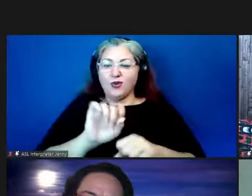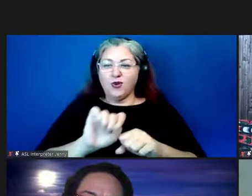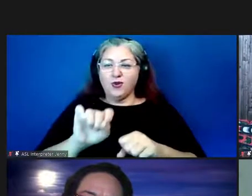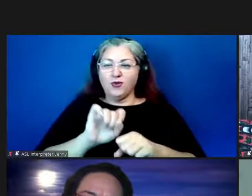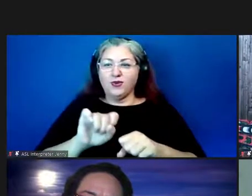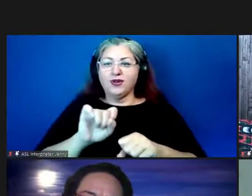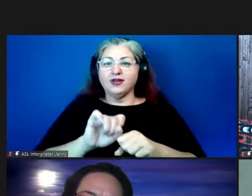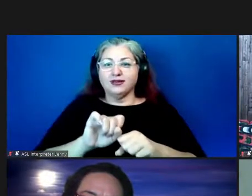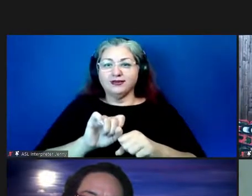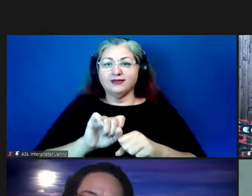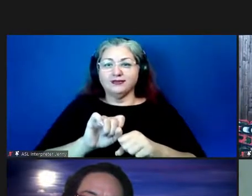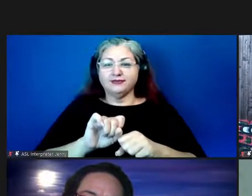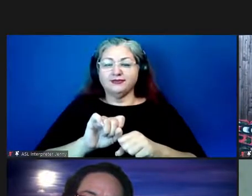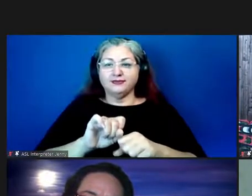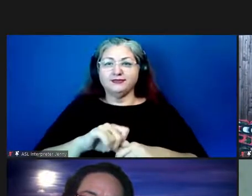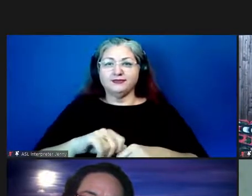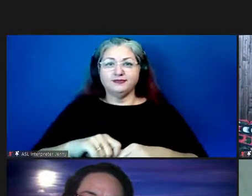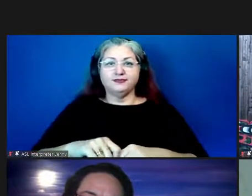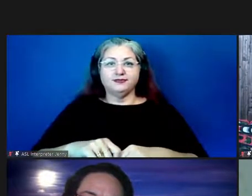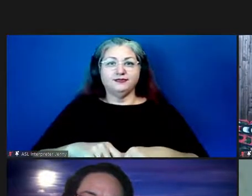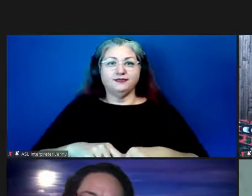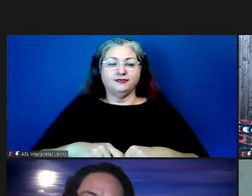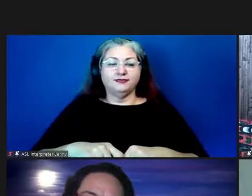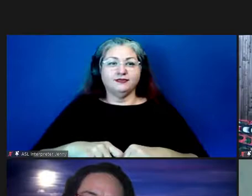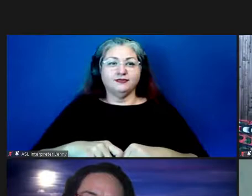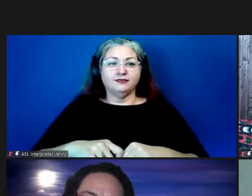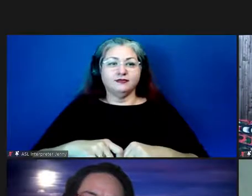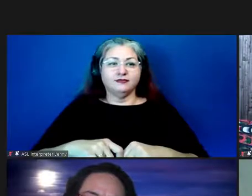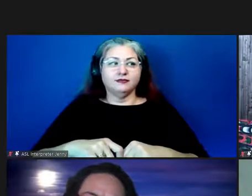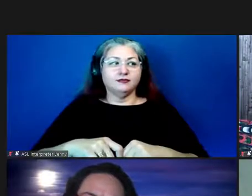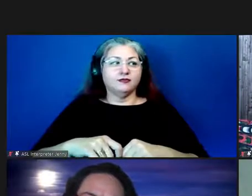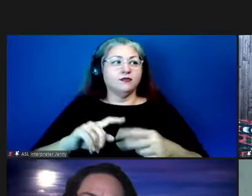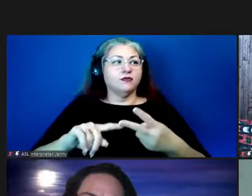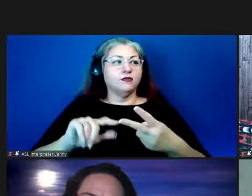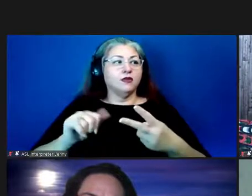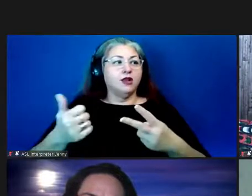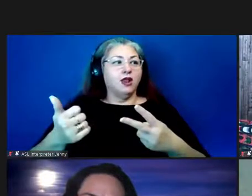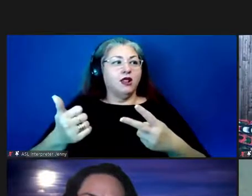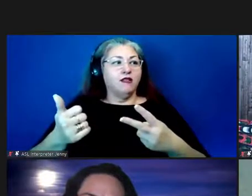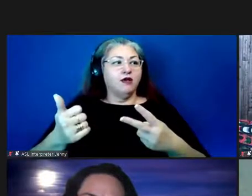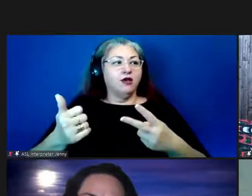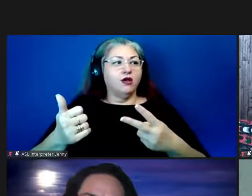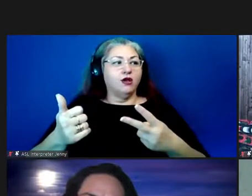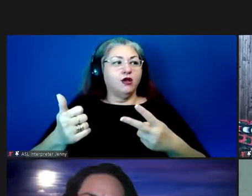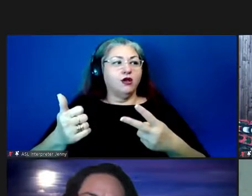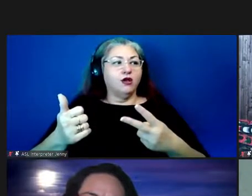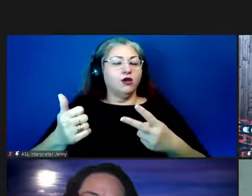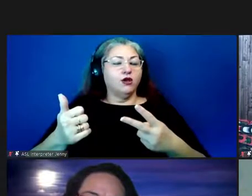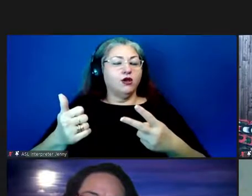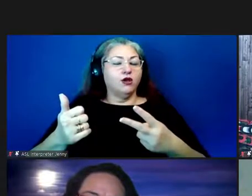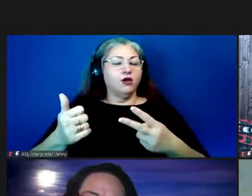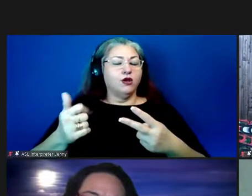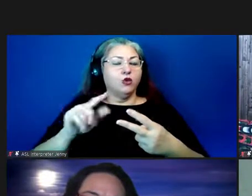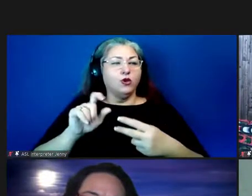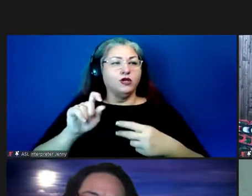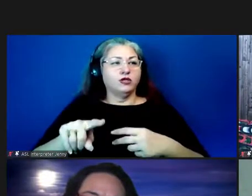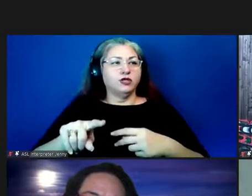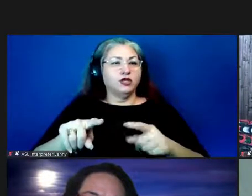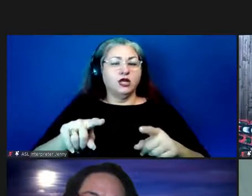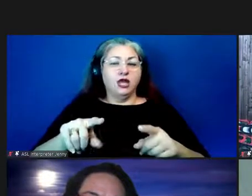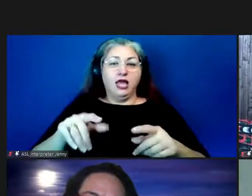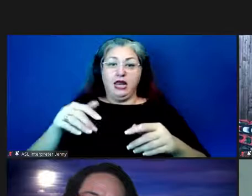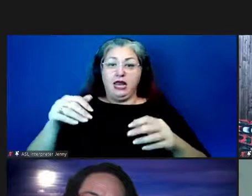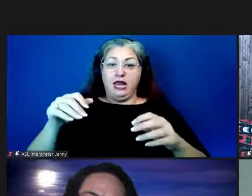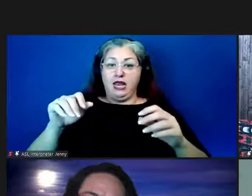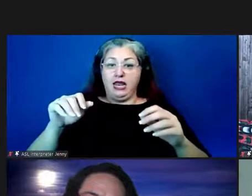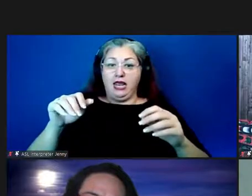do doing right now um and uh another one was uh is it gonna is is it is there room